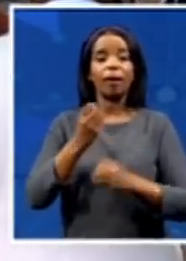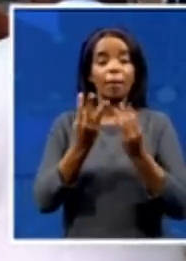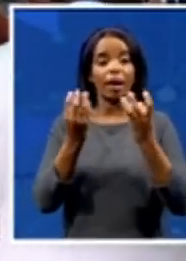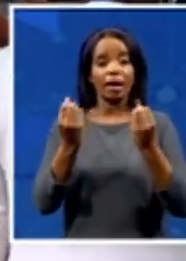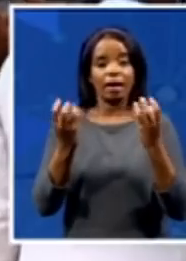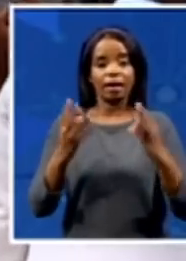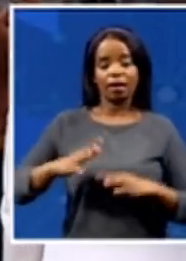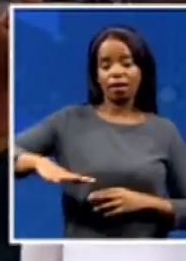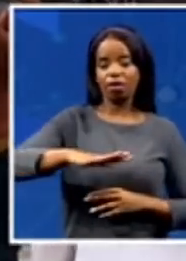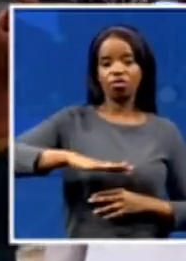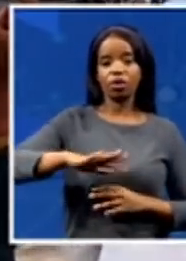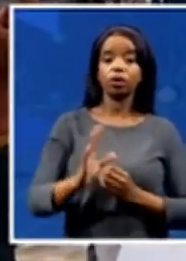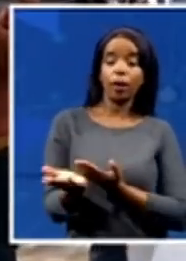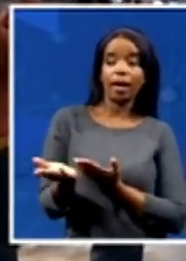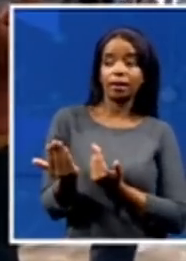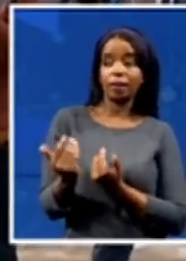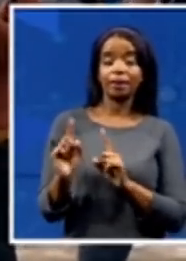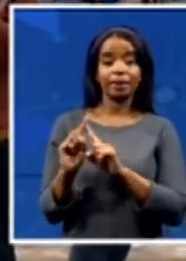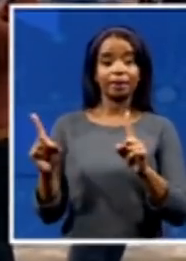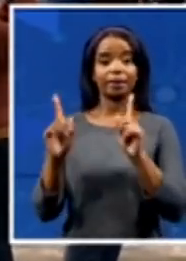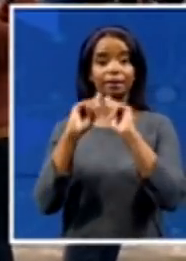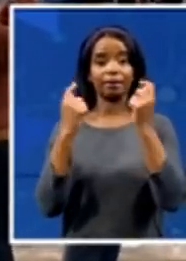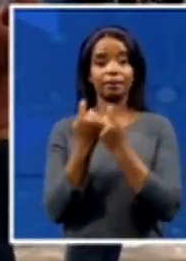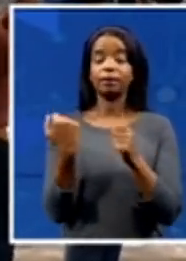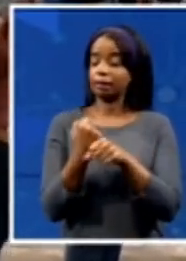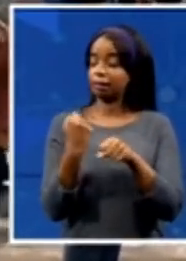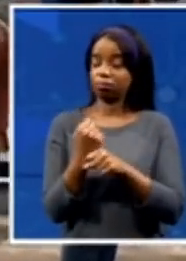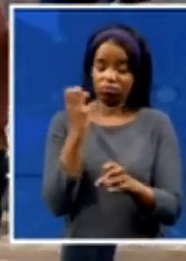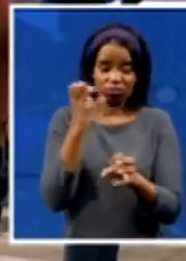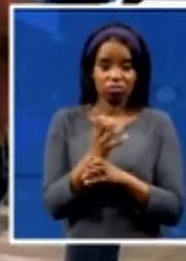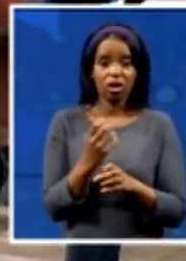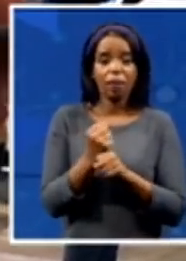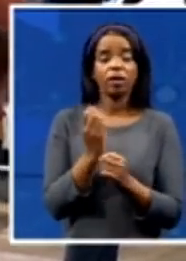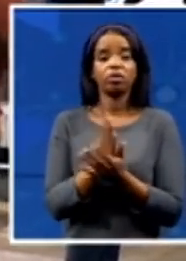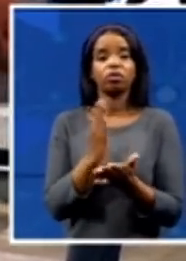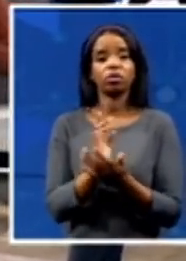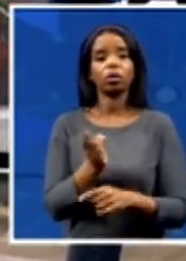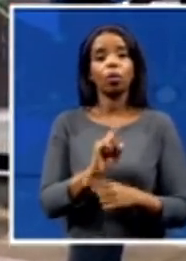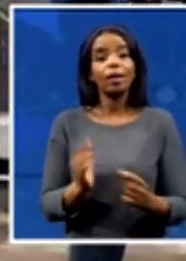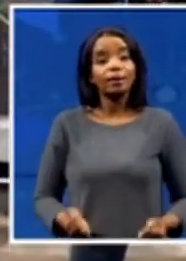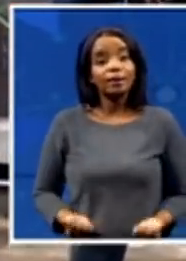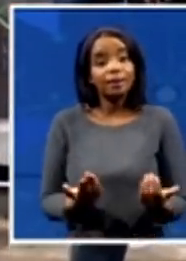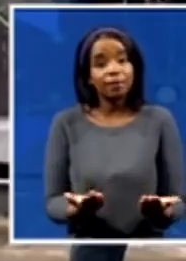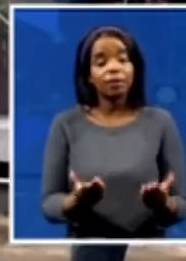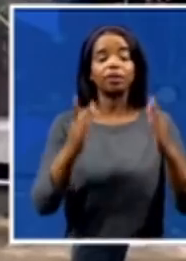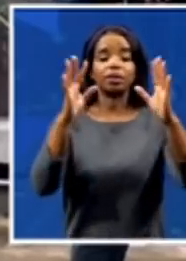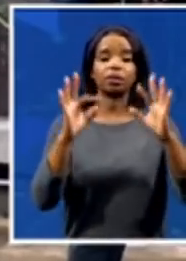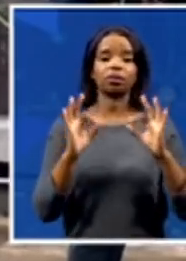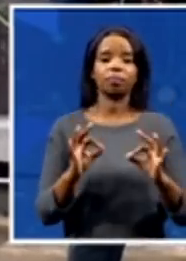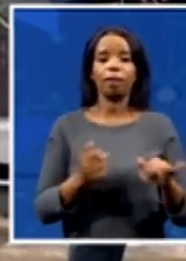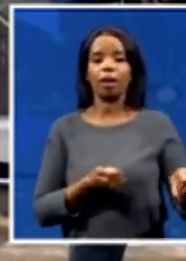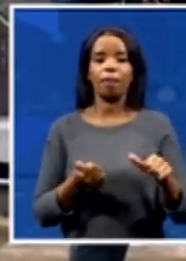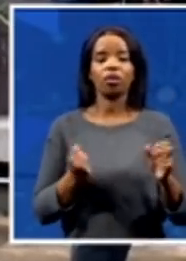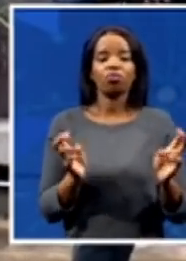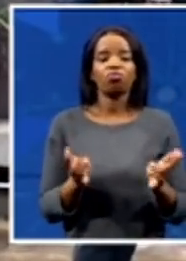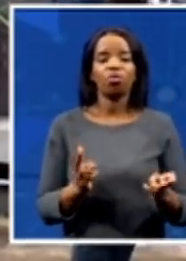best, to do their level best, to ensure that we restore those services where possible. There are things which will require major repairs.